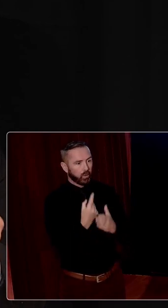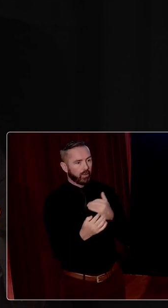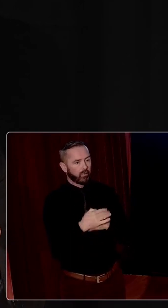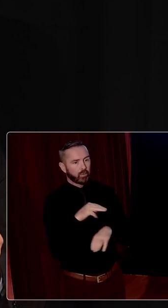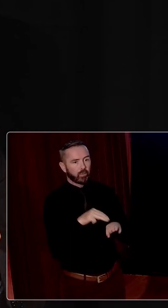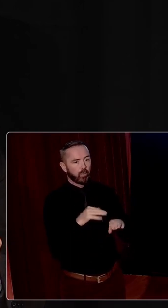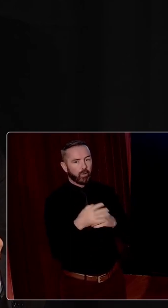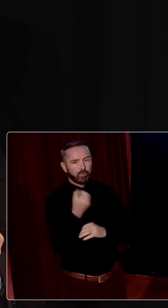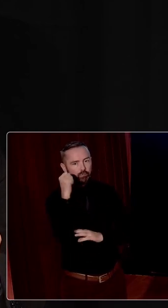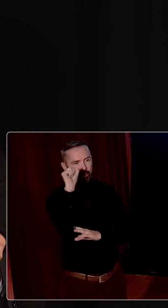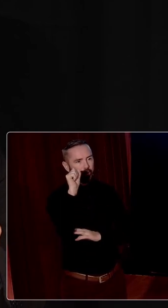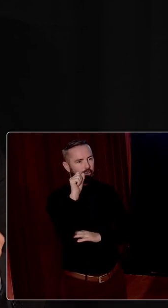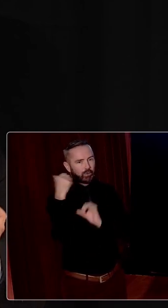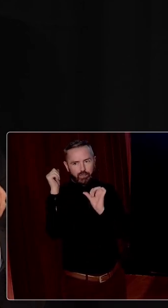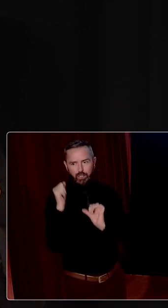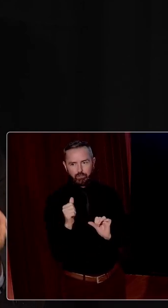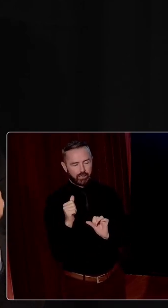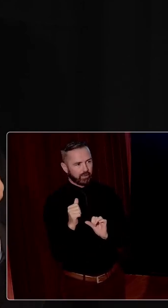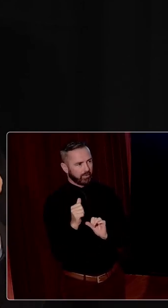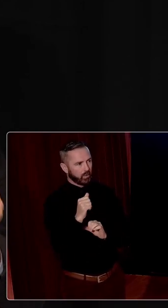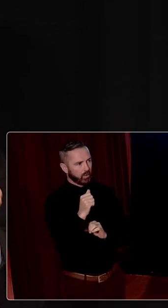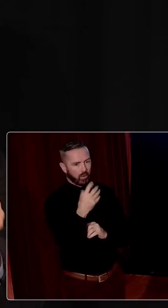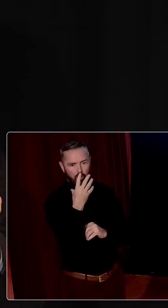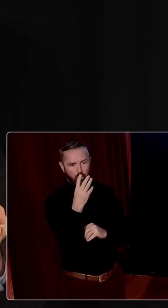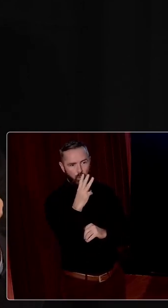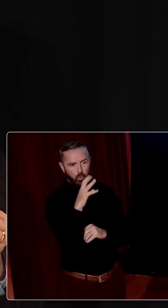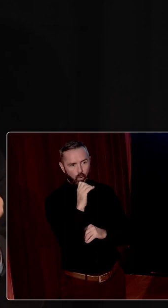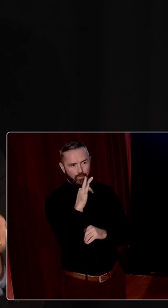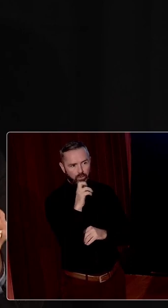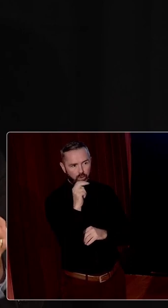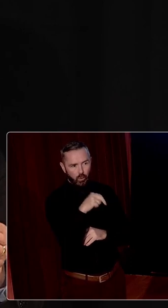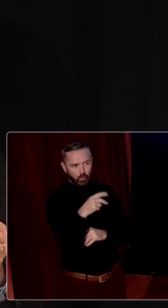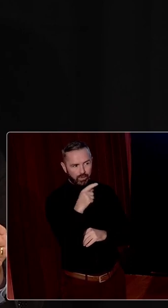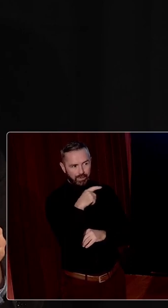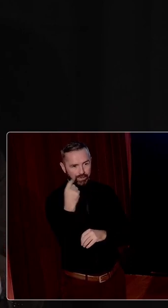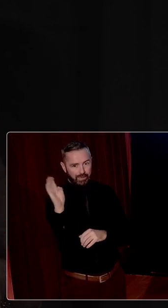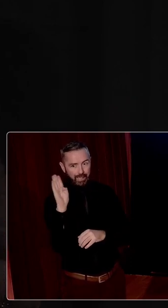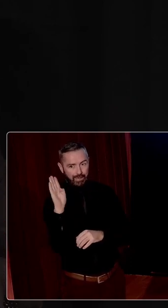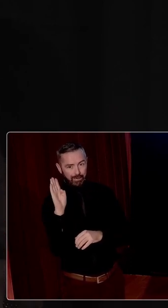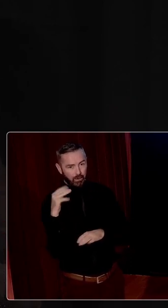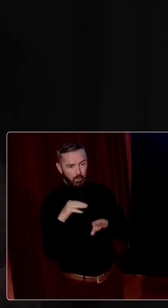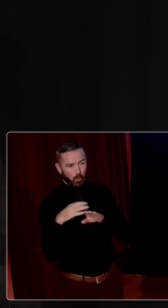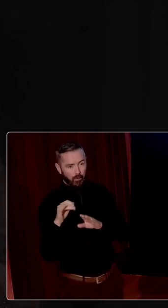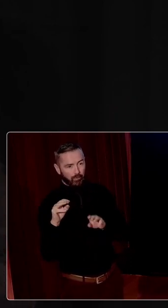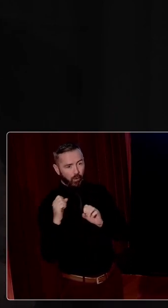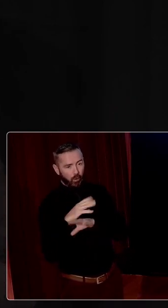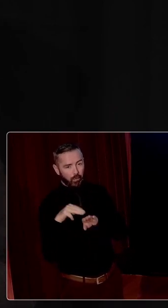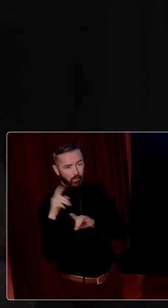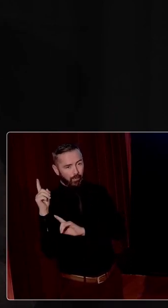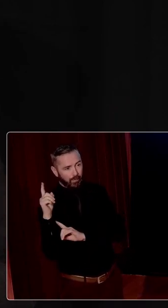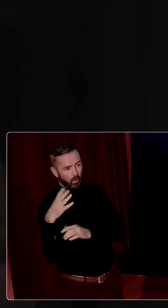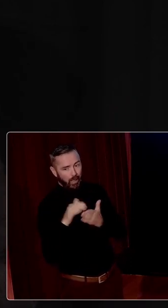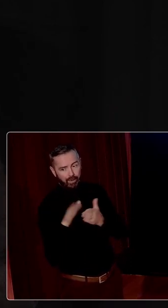problems of the revolutionary generation. was the wolf tone that Britain is the never-ending source of all our ills. Let's get rid of them and then